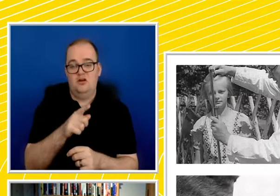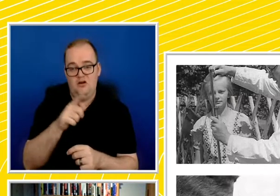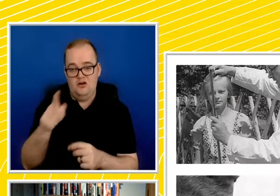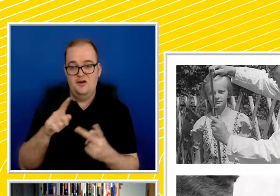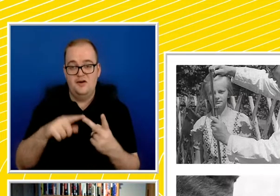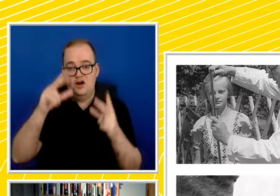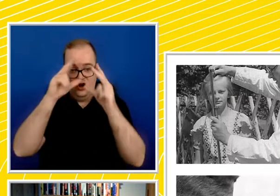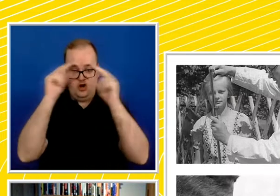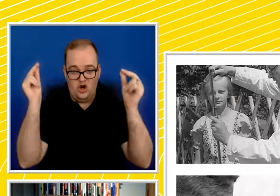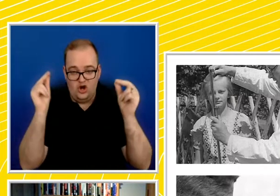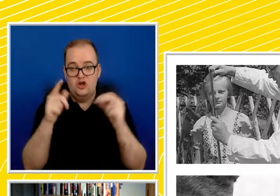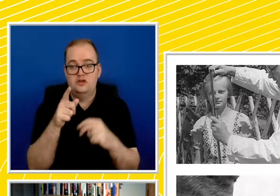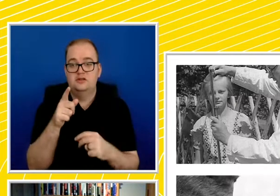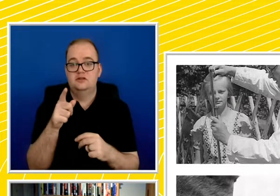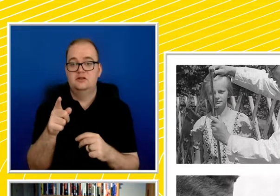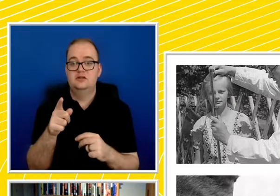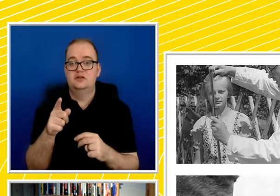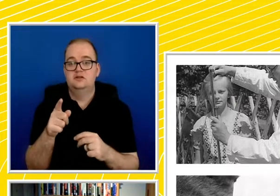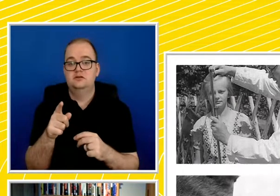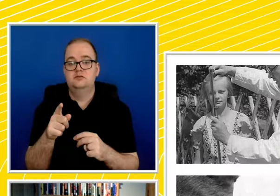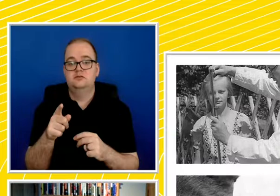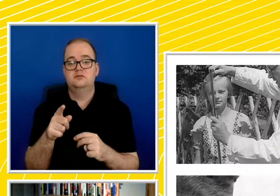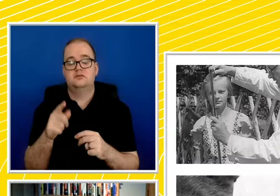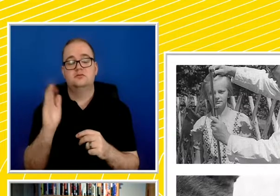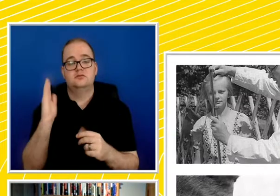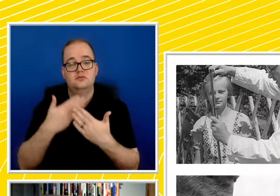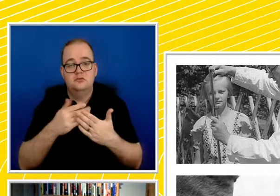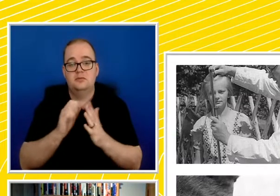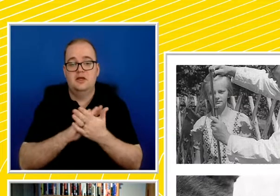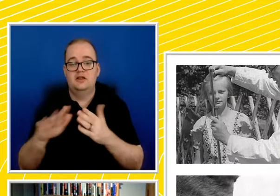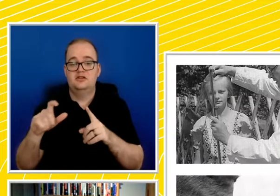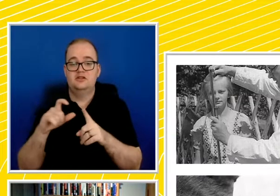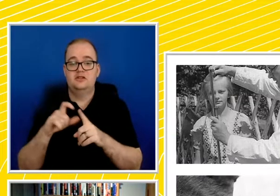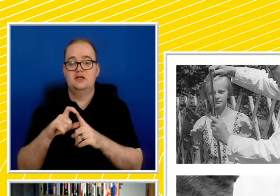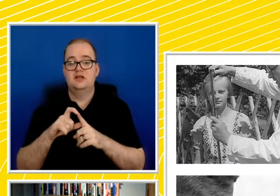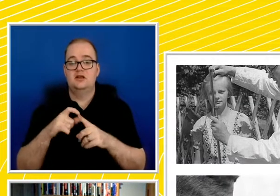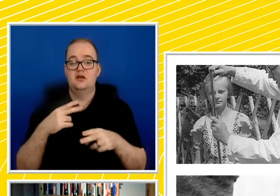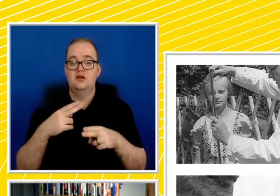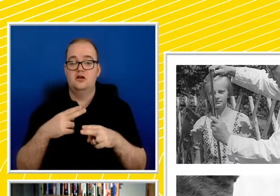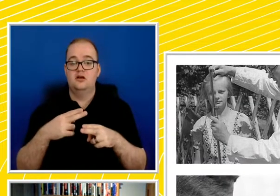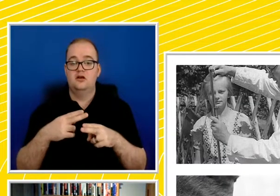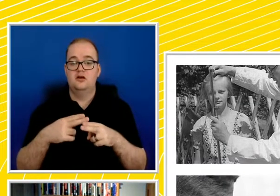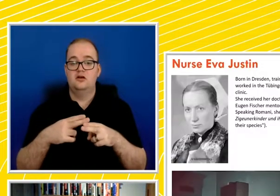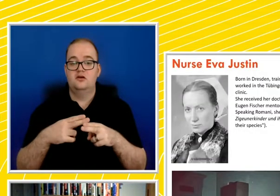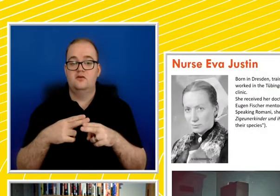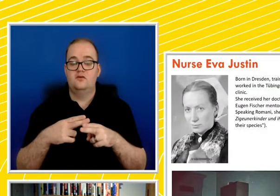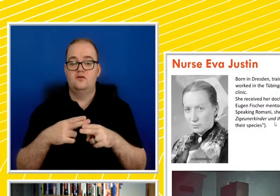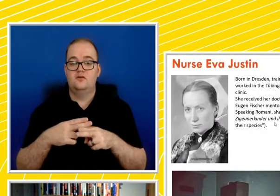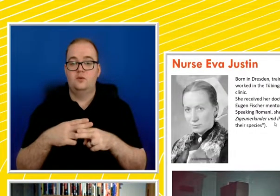Justin, who undertook a PhD on Roma and Sinti people.